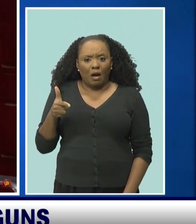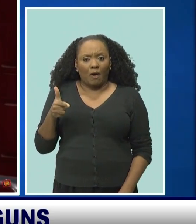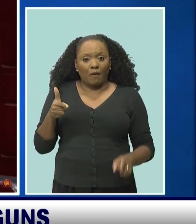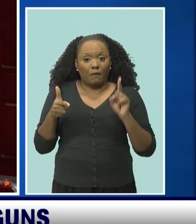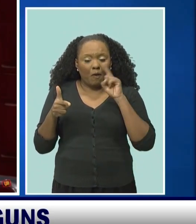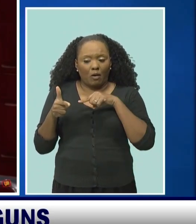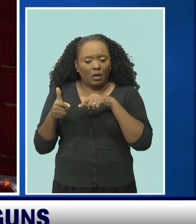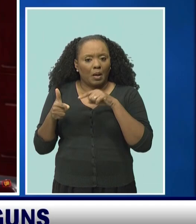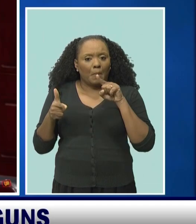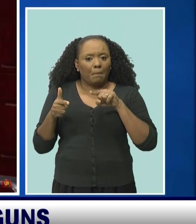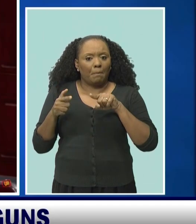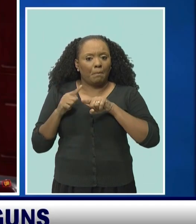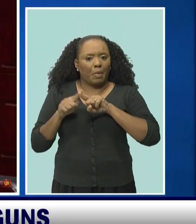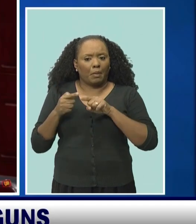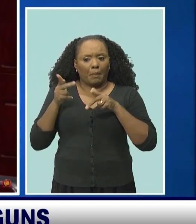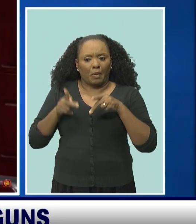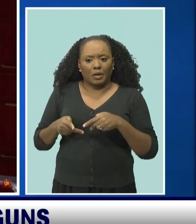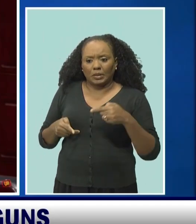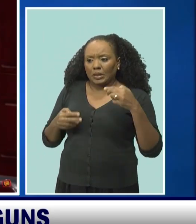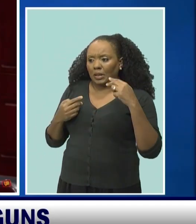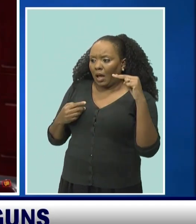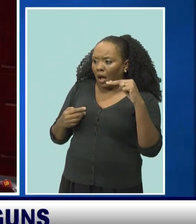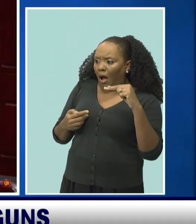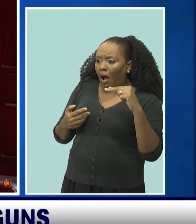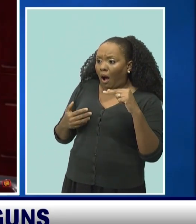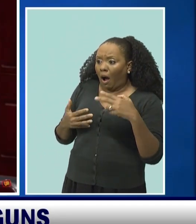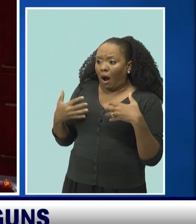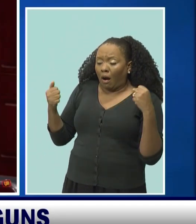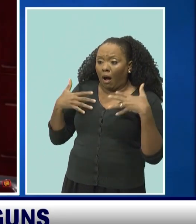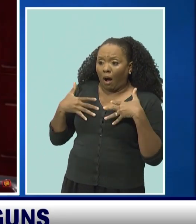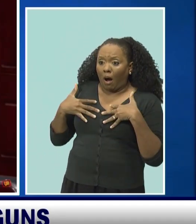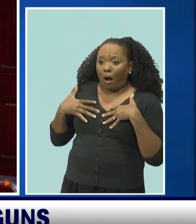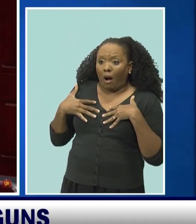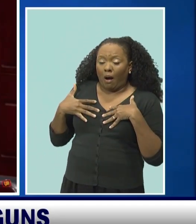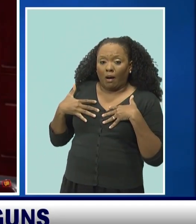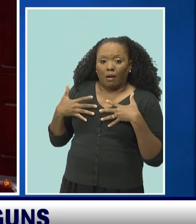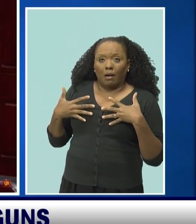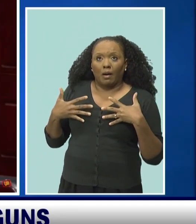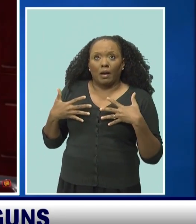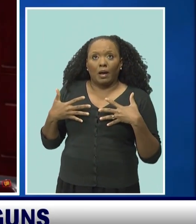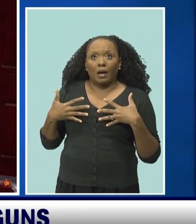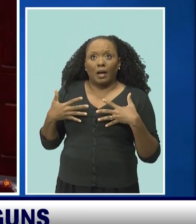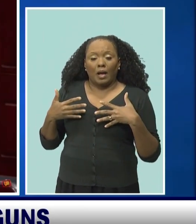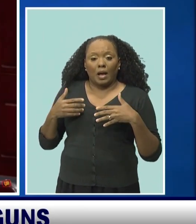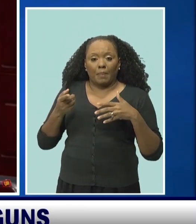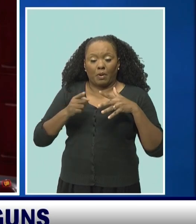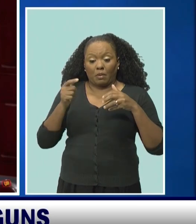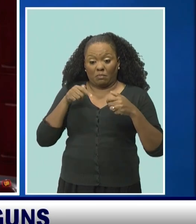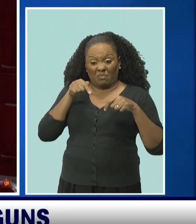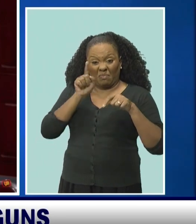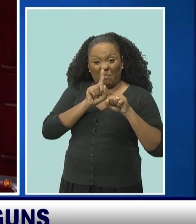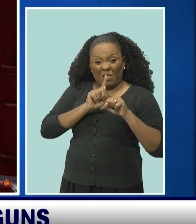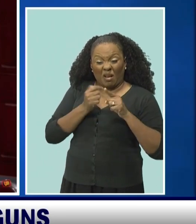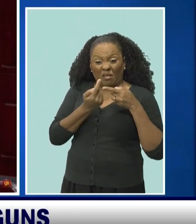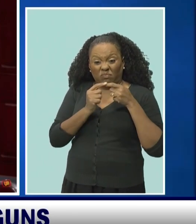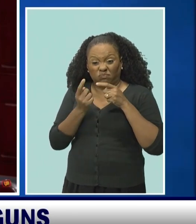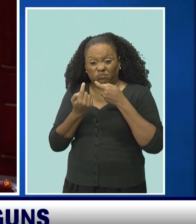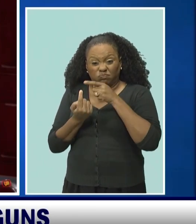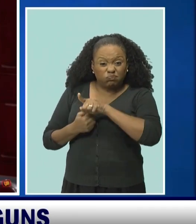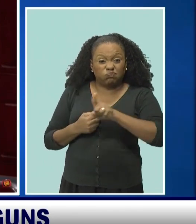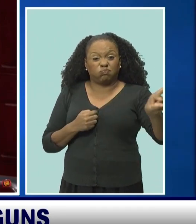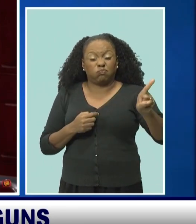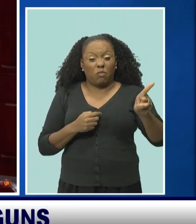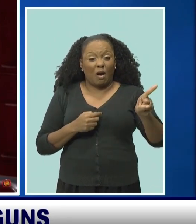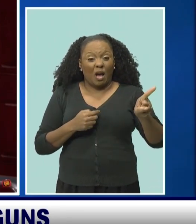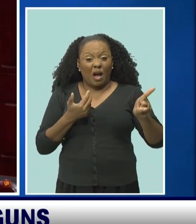or I pull a piece of wood that is cut in the shape of a gun and try to rob them, and that person turns and runs across the road and gets knocked down by a car, it